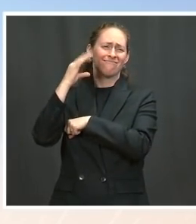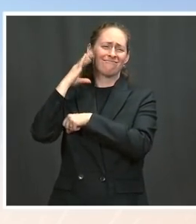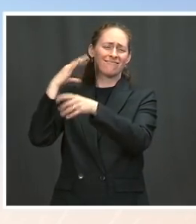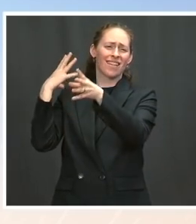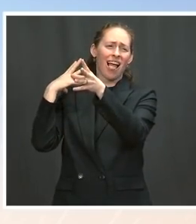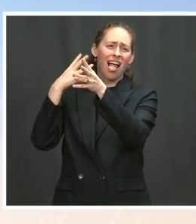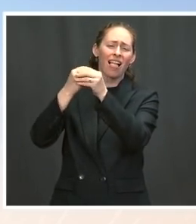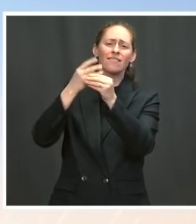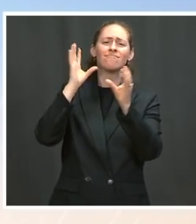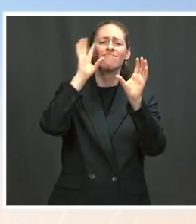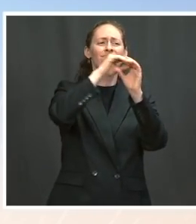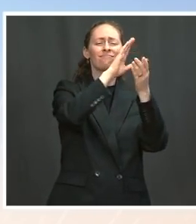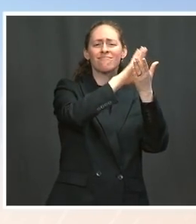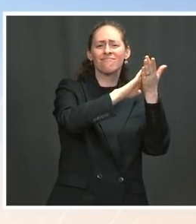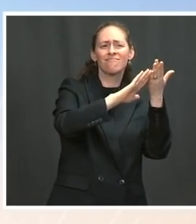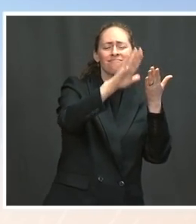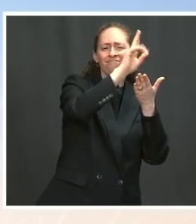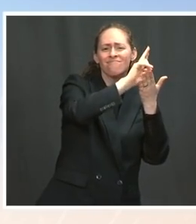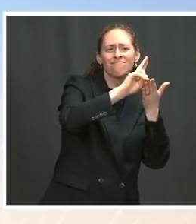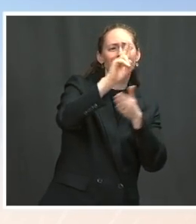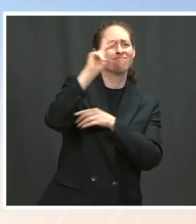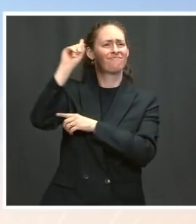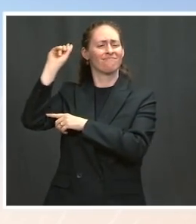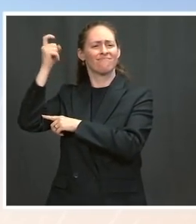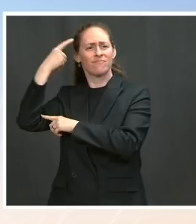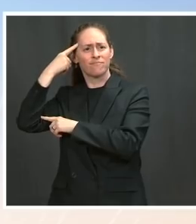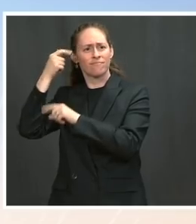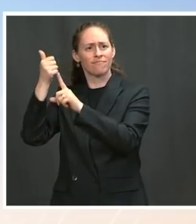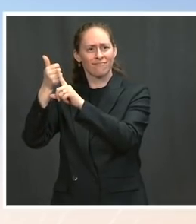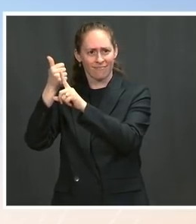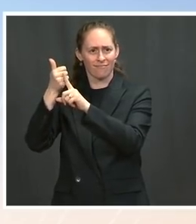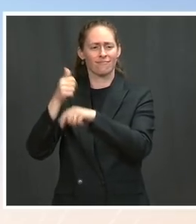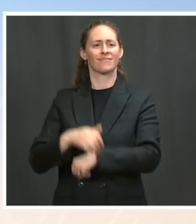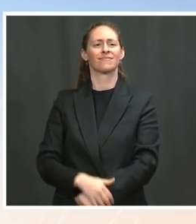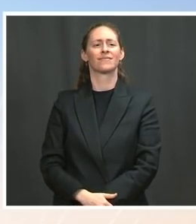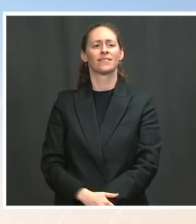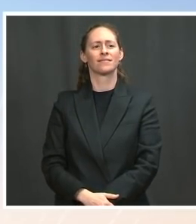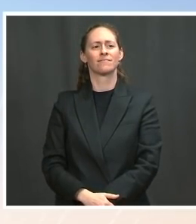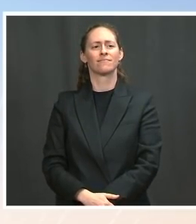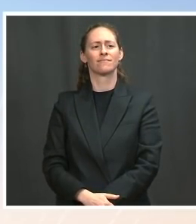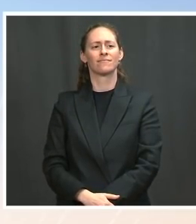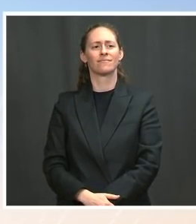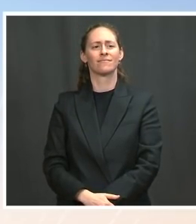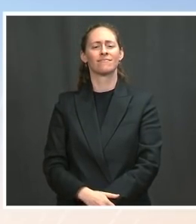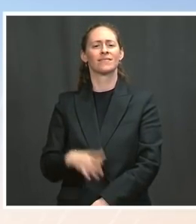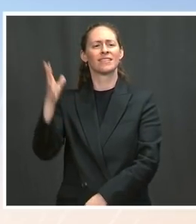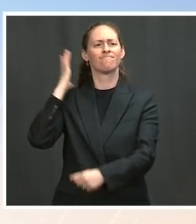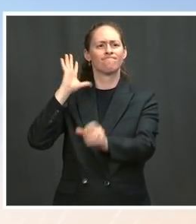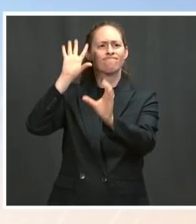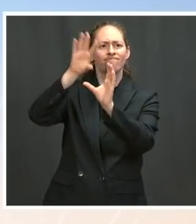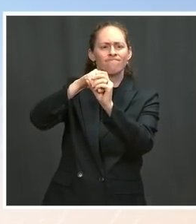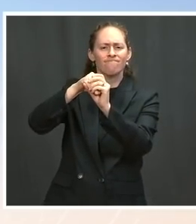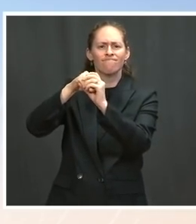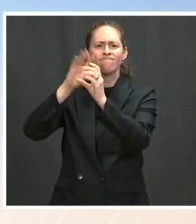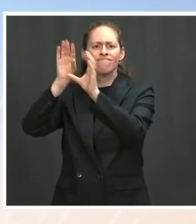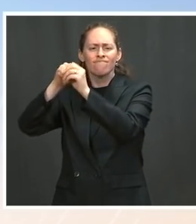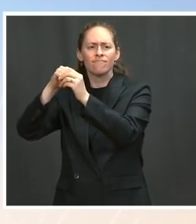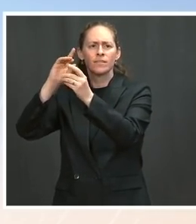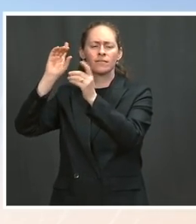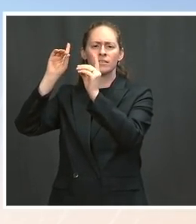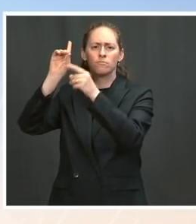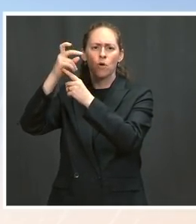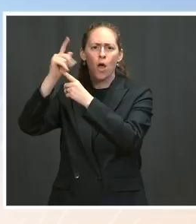Advisers, the Federal Reserve, and the Treasury Department. Her scholarship has focused on a range of issues pertaining to labor and